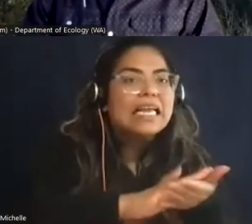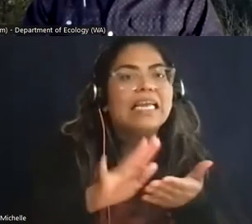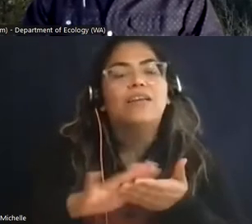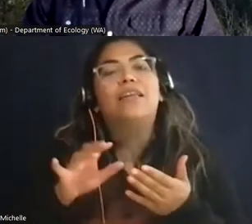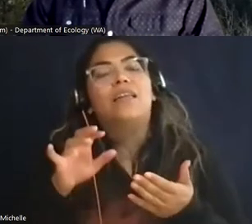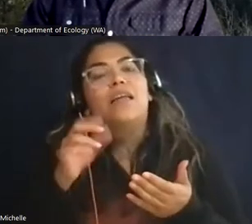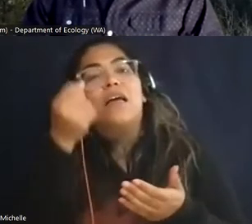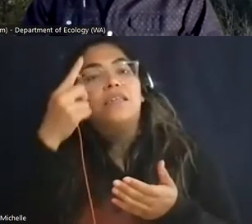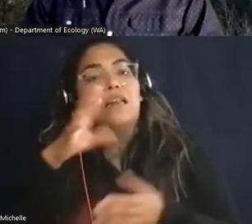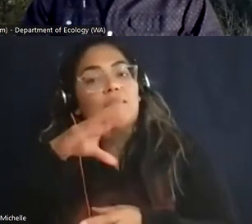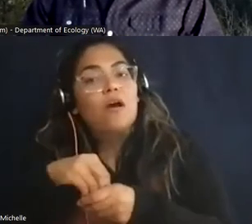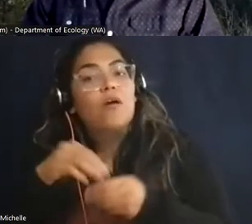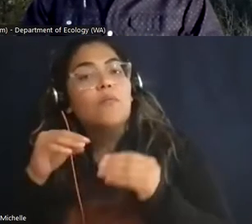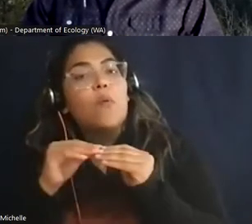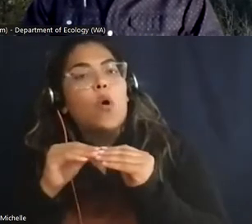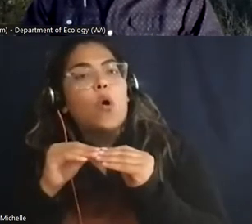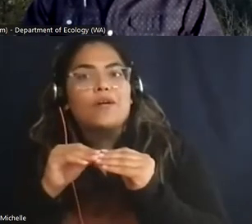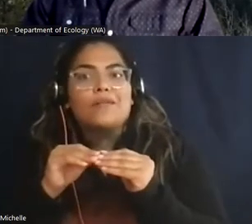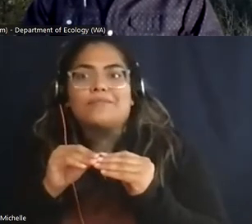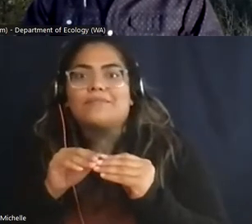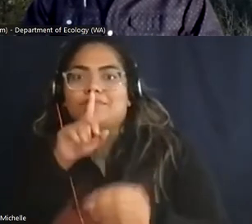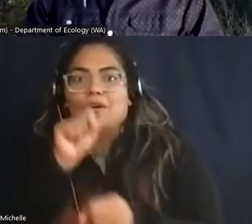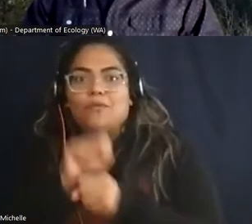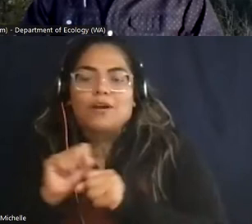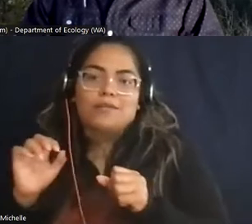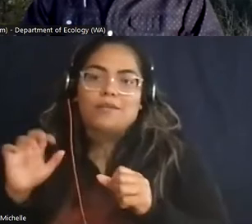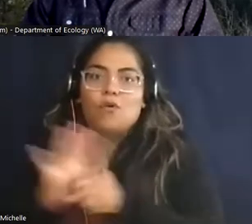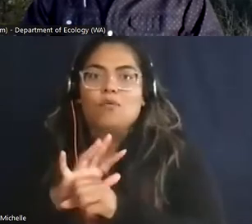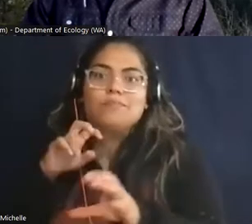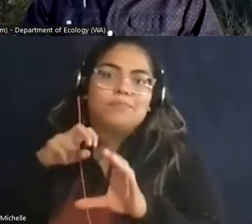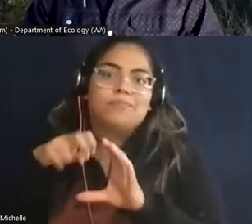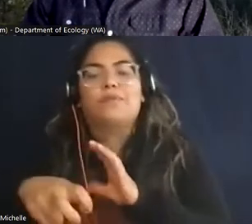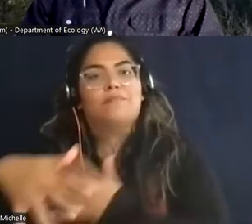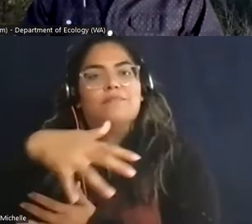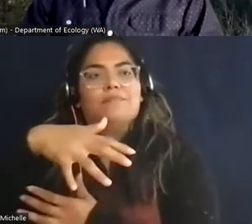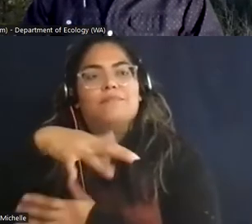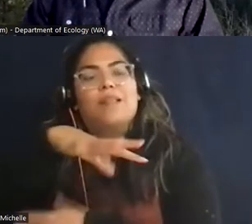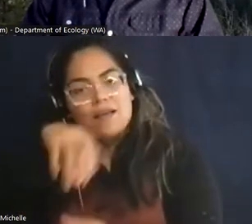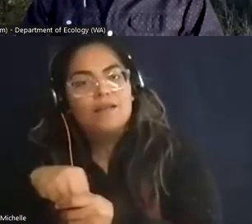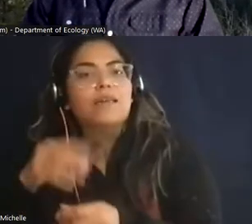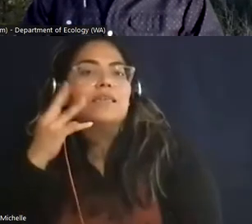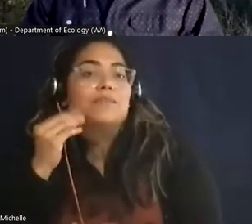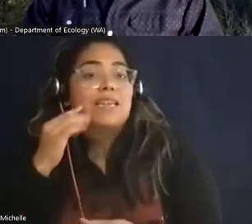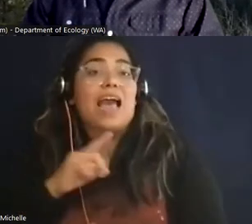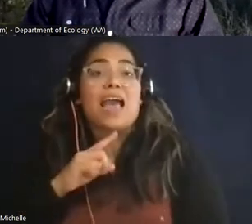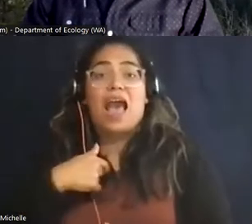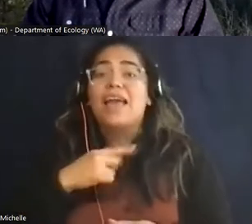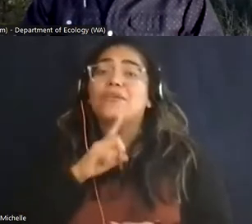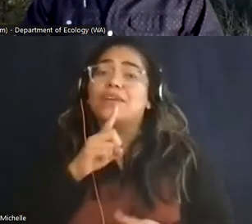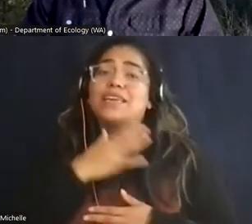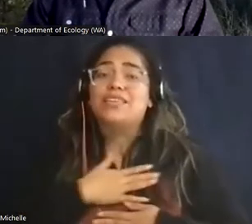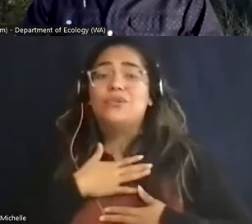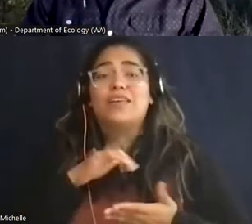of a immersive experience for me and i really enjoyed that um as someone who does get bored pretty easily